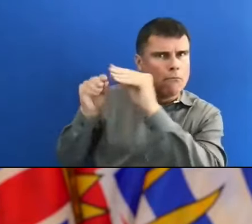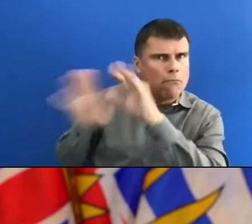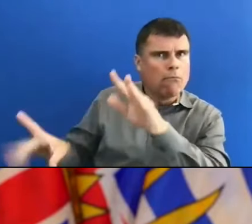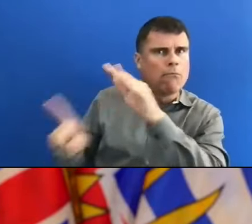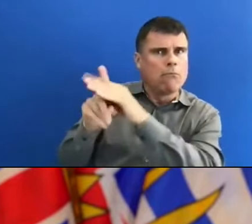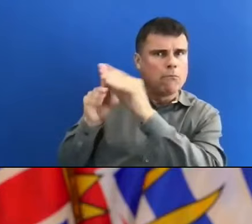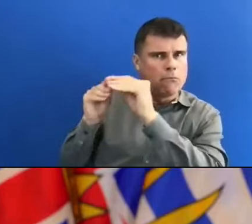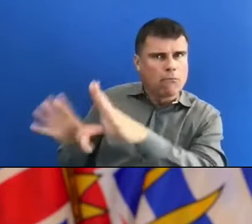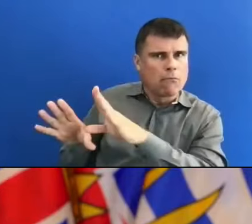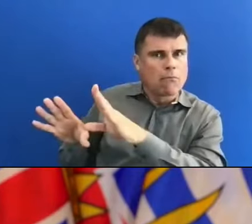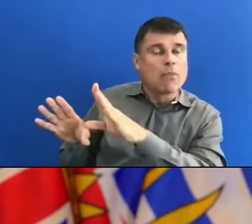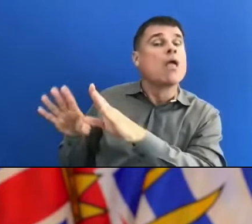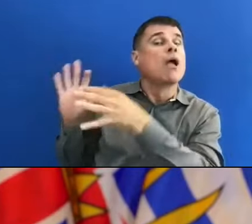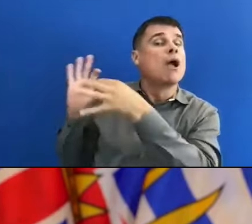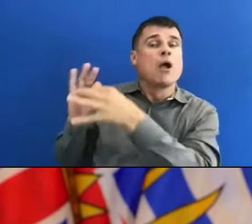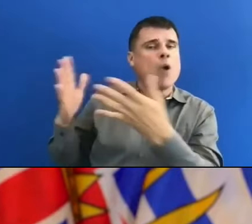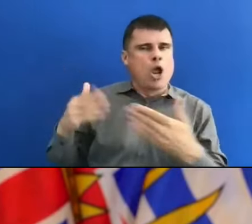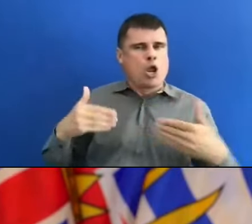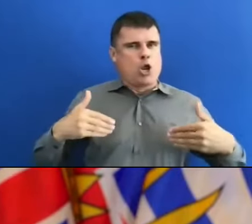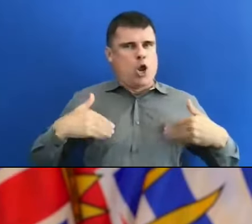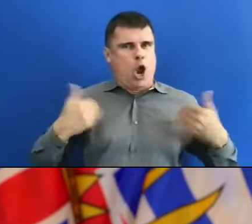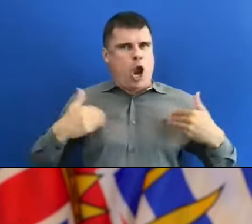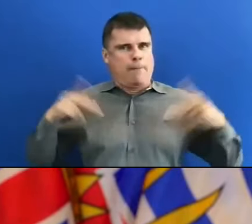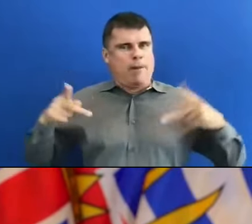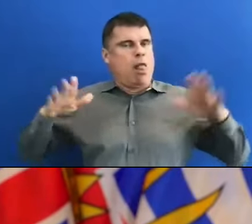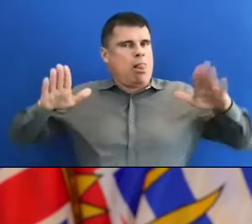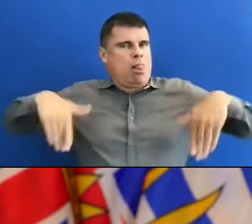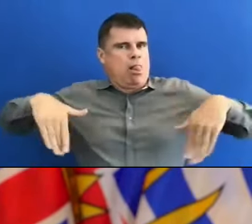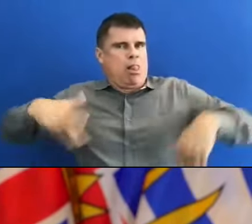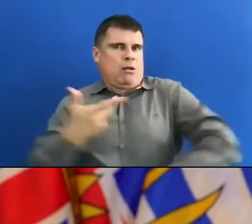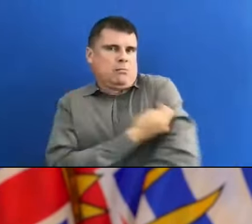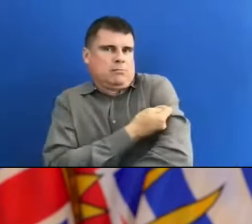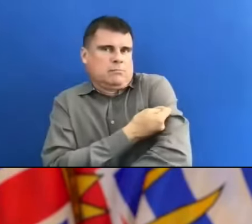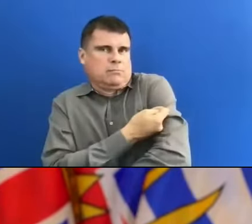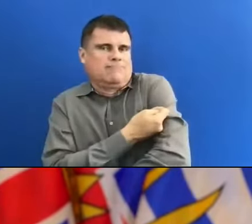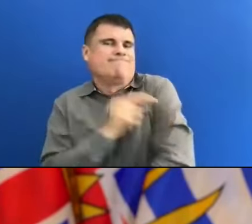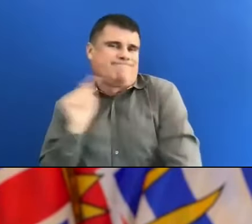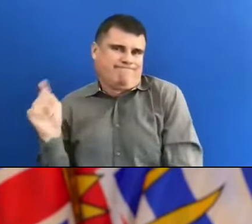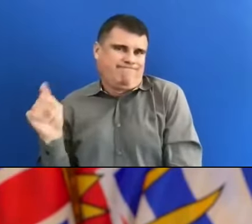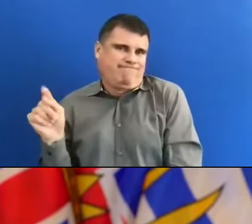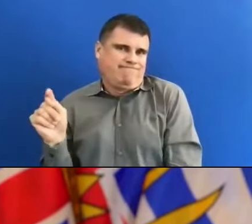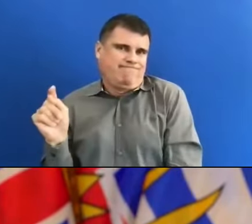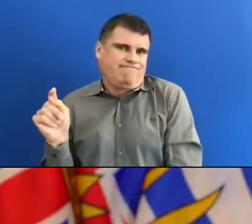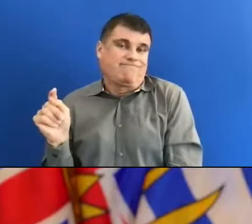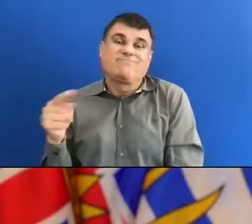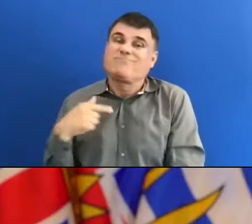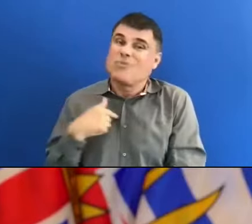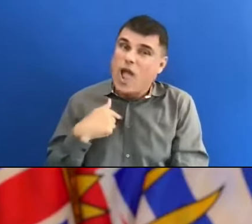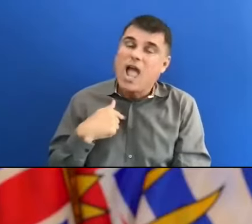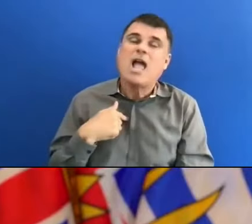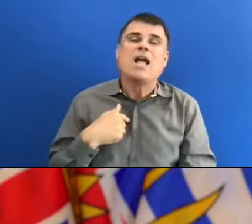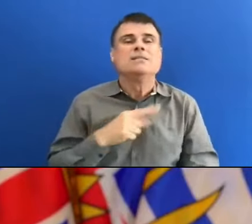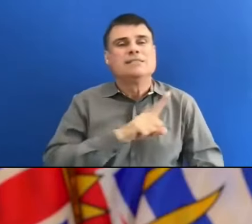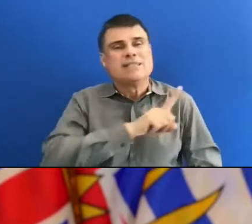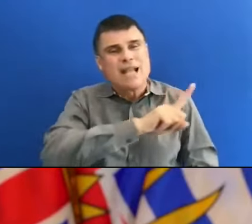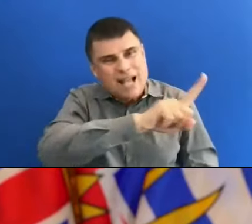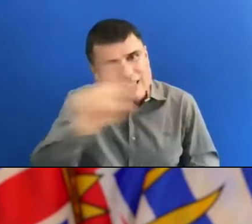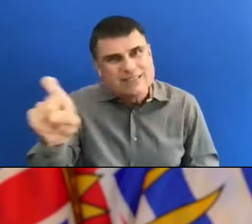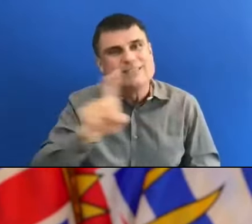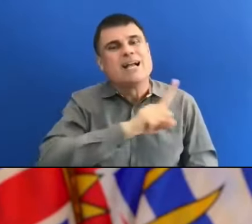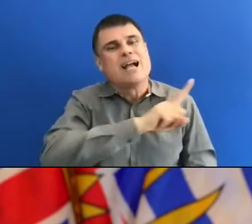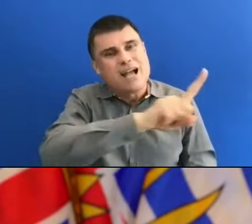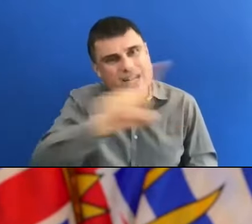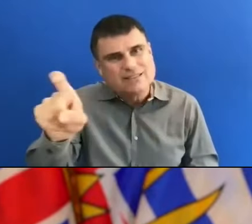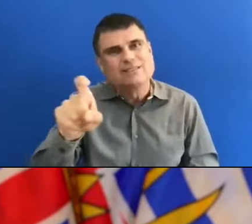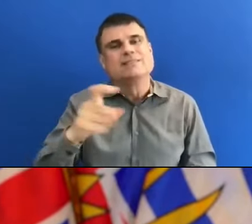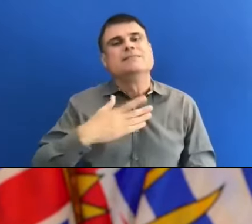people who are not immunized. So this is my plea is that, yes, we need to continue to build